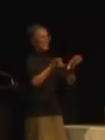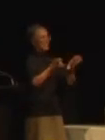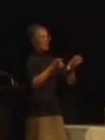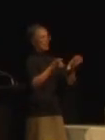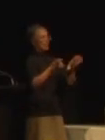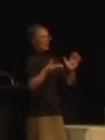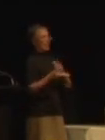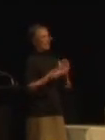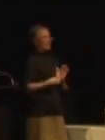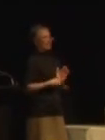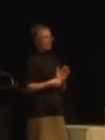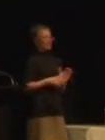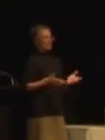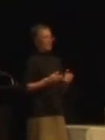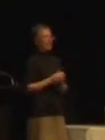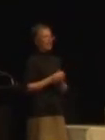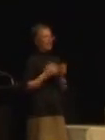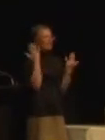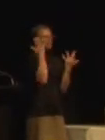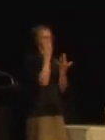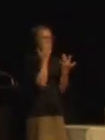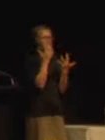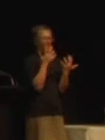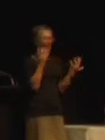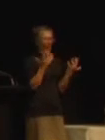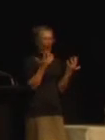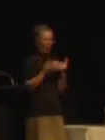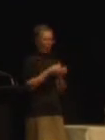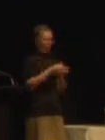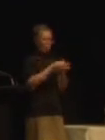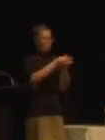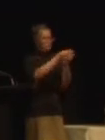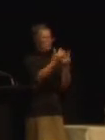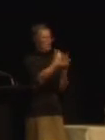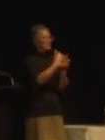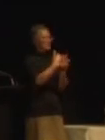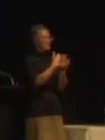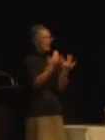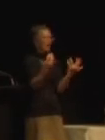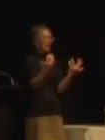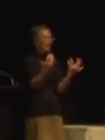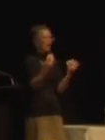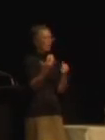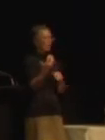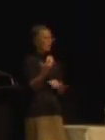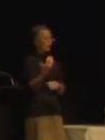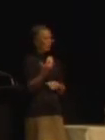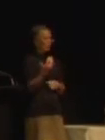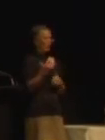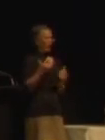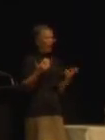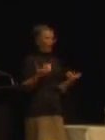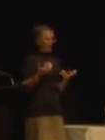time I looked at how to improve accessibility within Te Papa and part of that was looking at how to incorporate